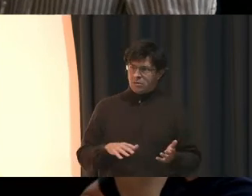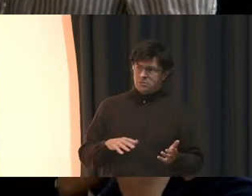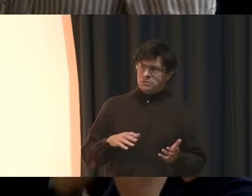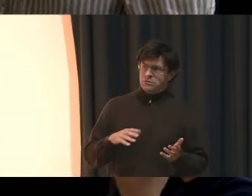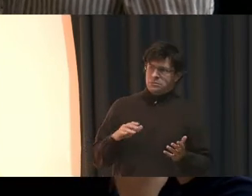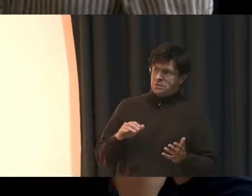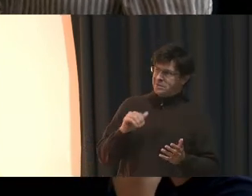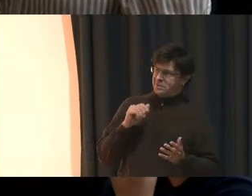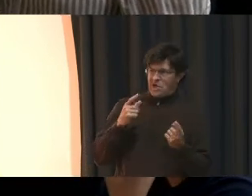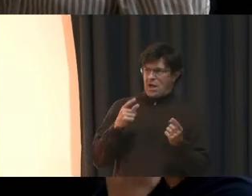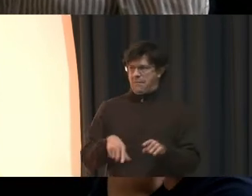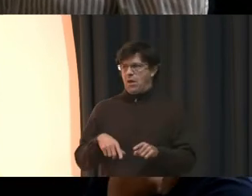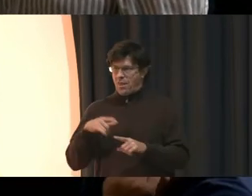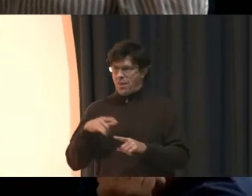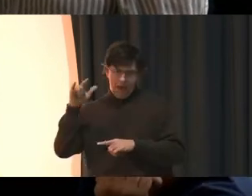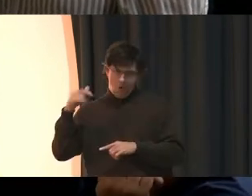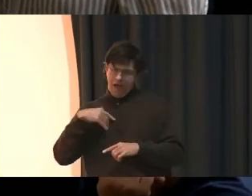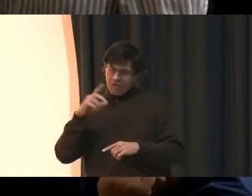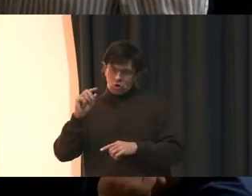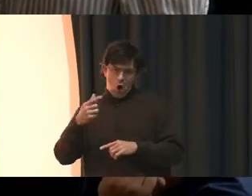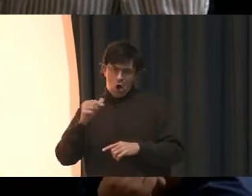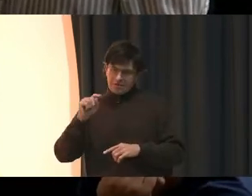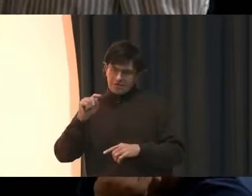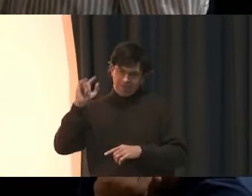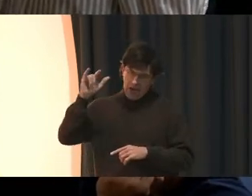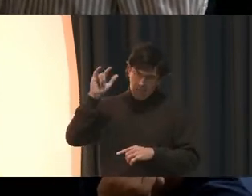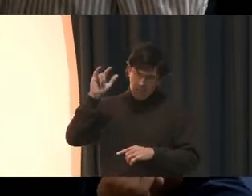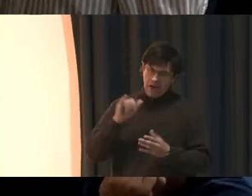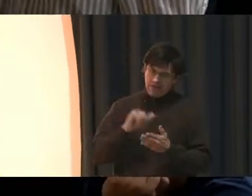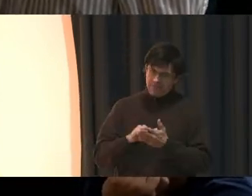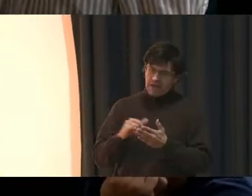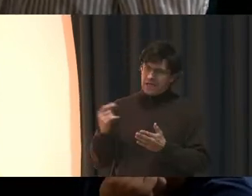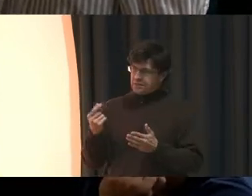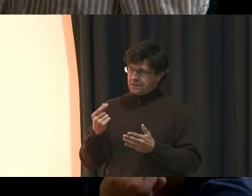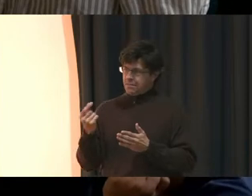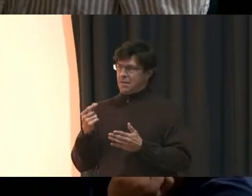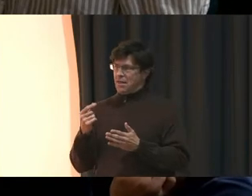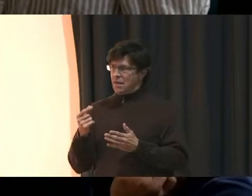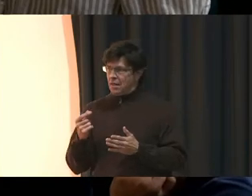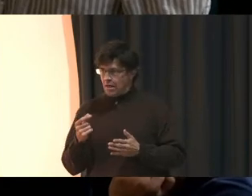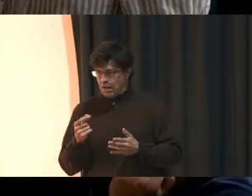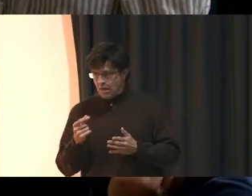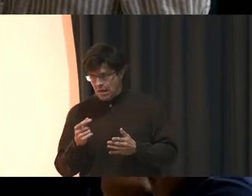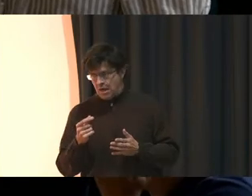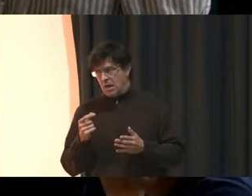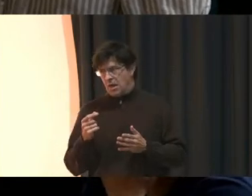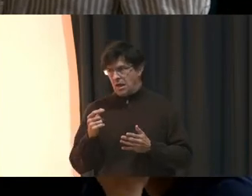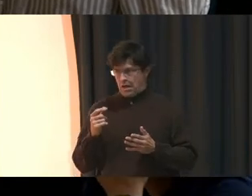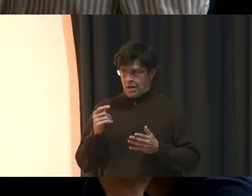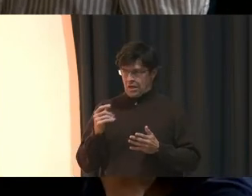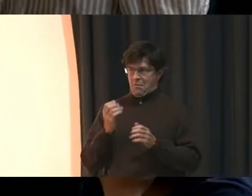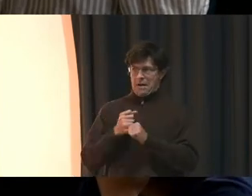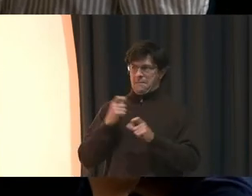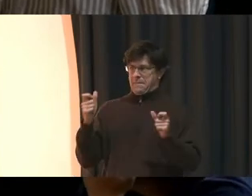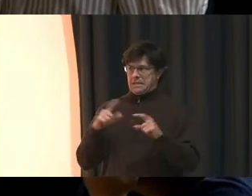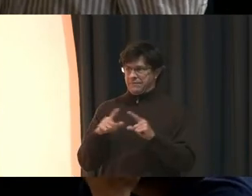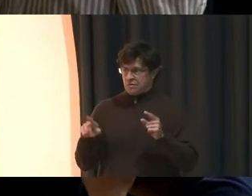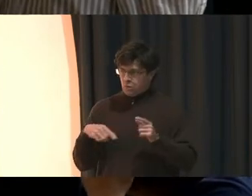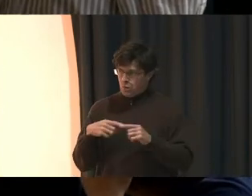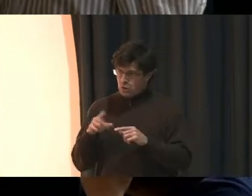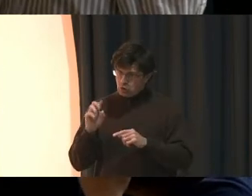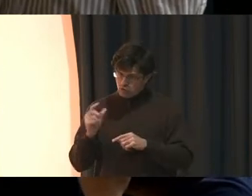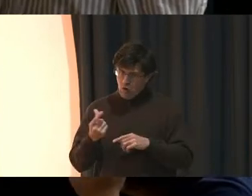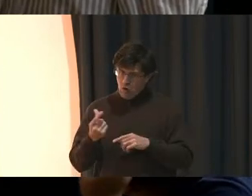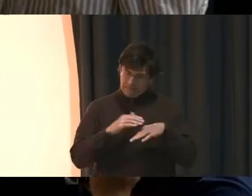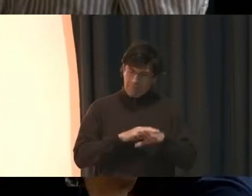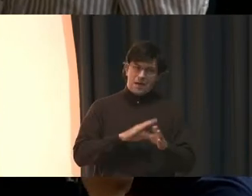you go to the airport, they have the dogs at the airport. If that is something that y'all can instill, it would make a big difference on the drugs coming